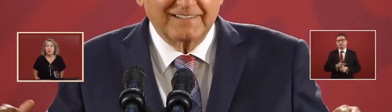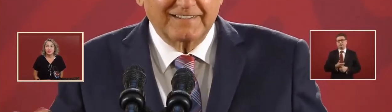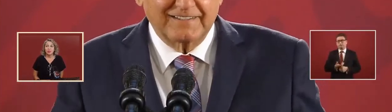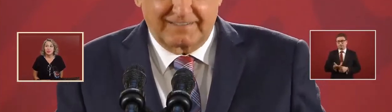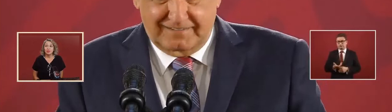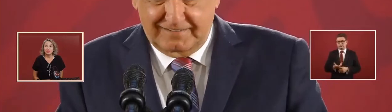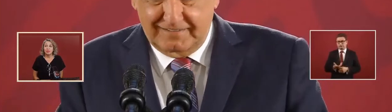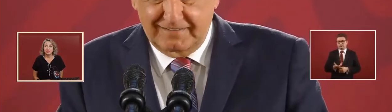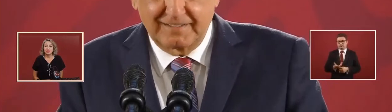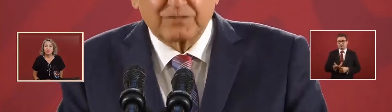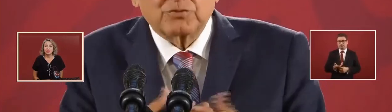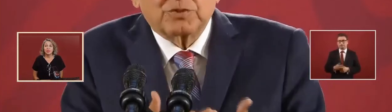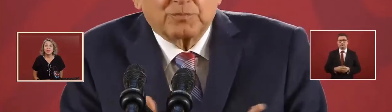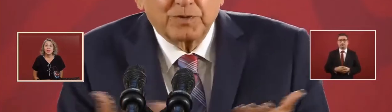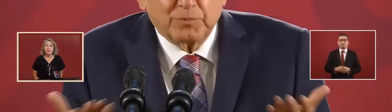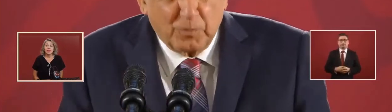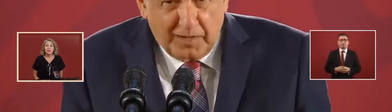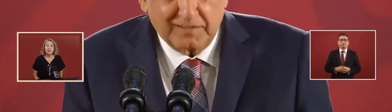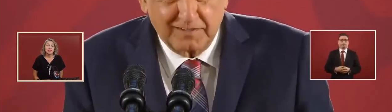you can prove this